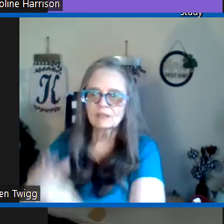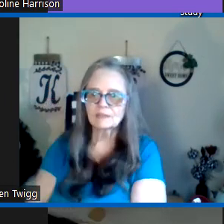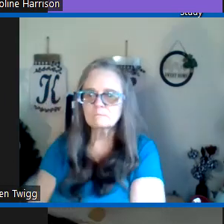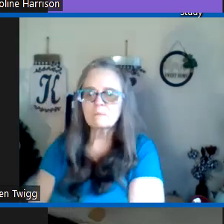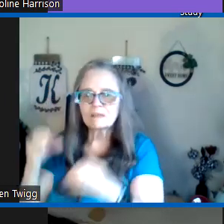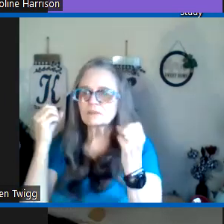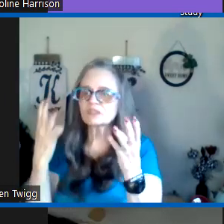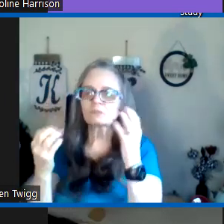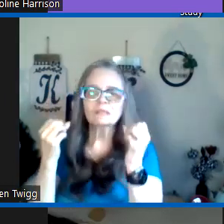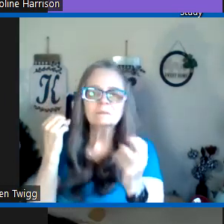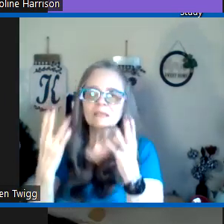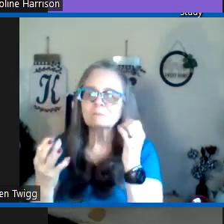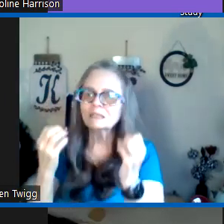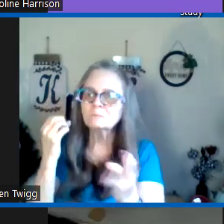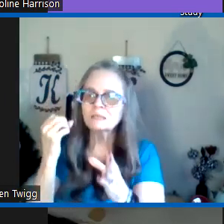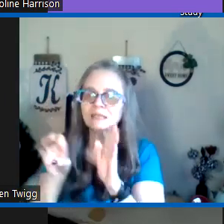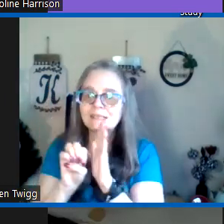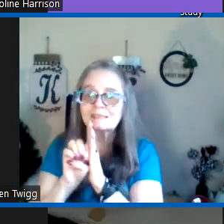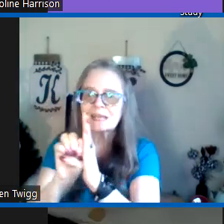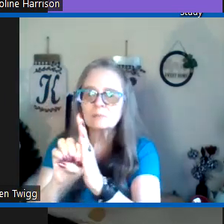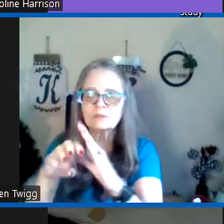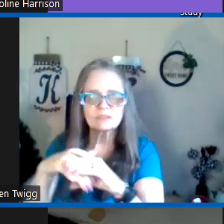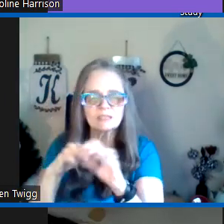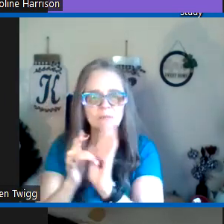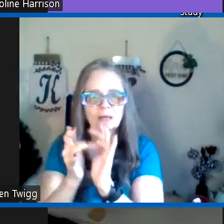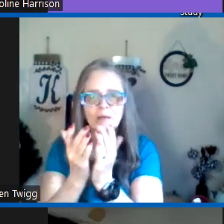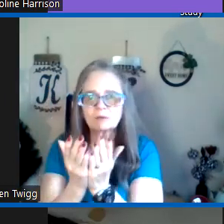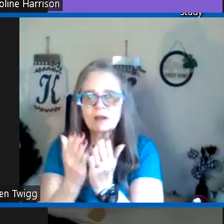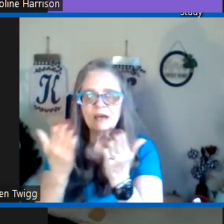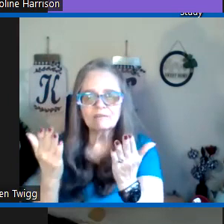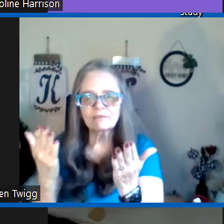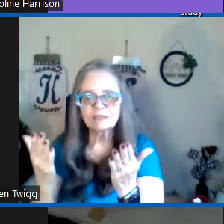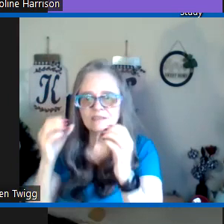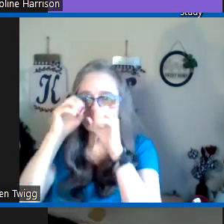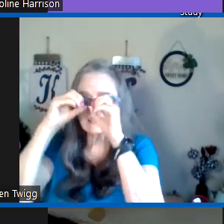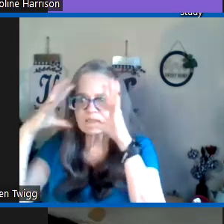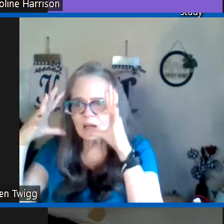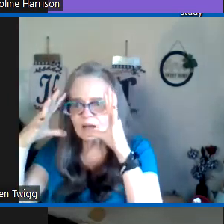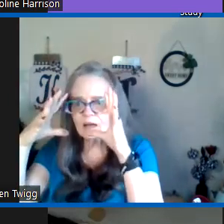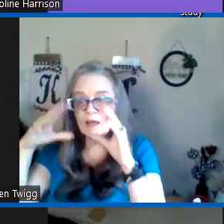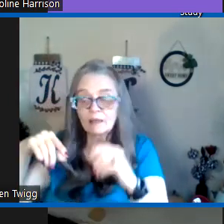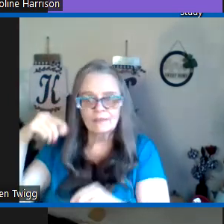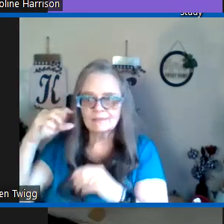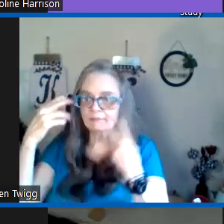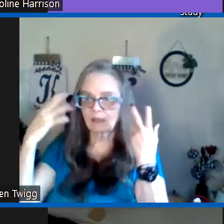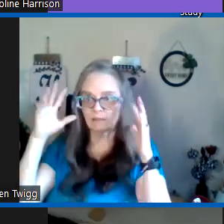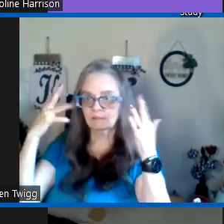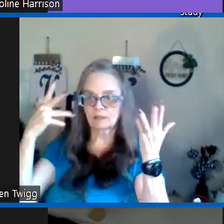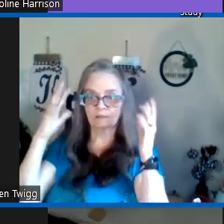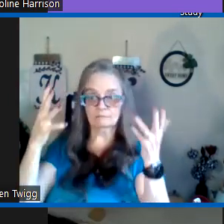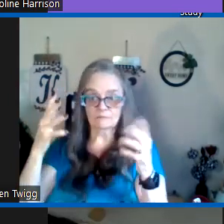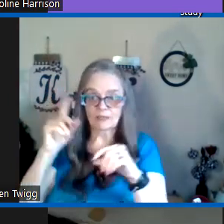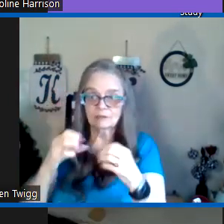okay so these are many many many many examples in the Bible of things that they saw they